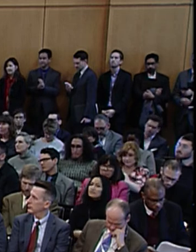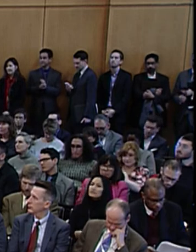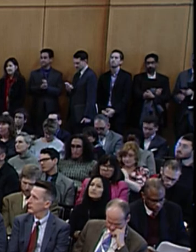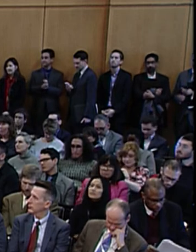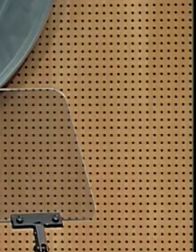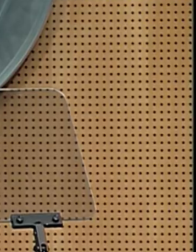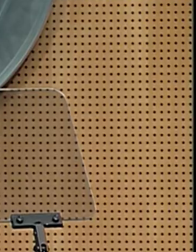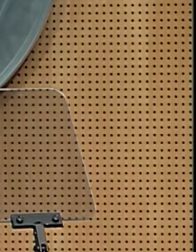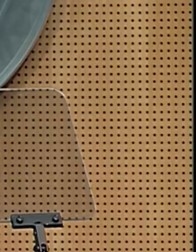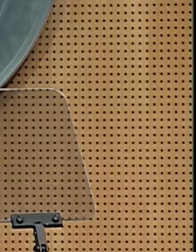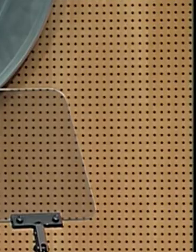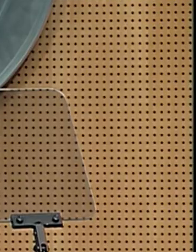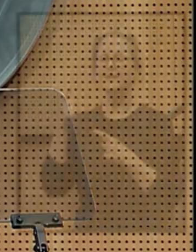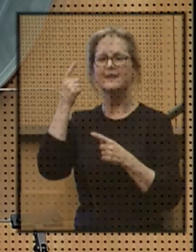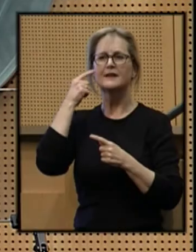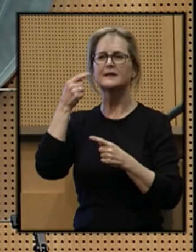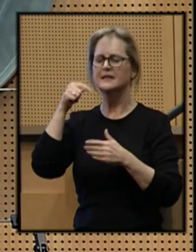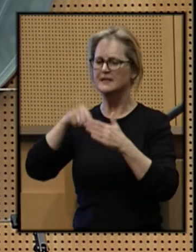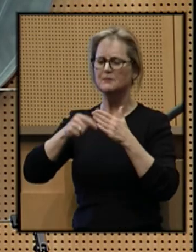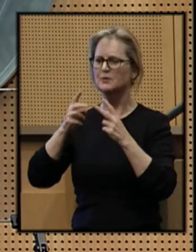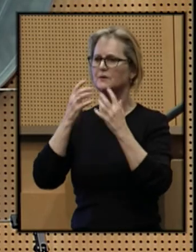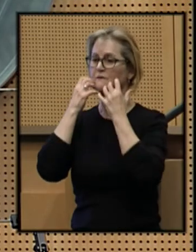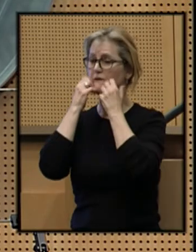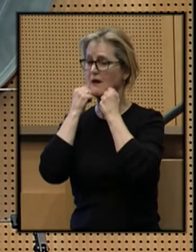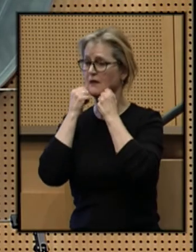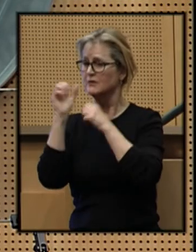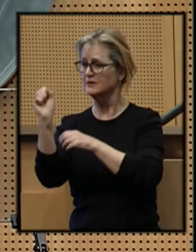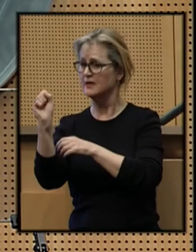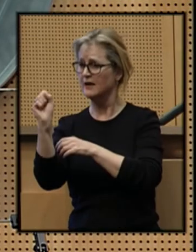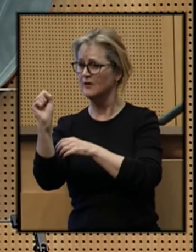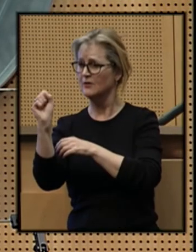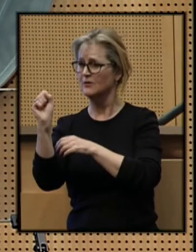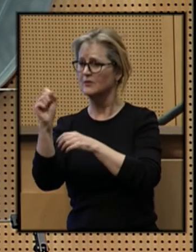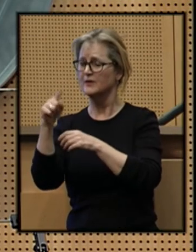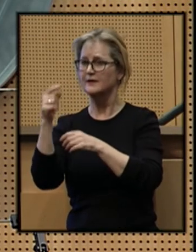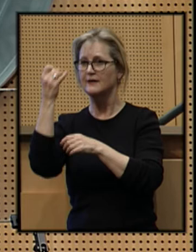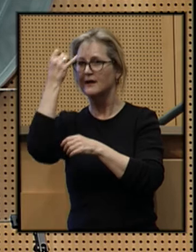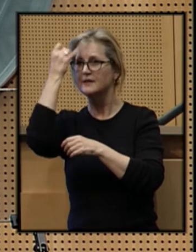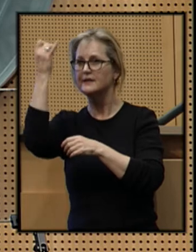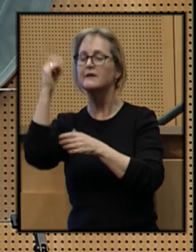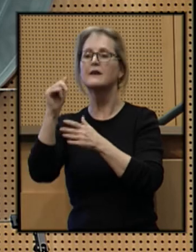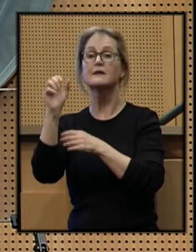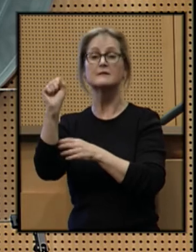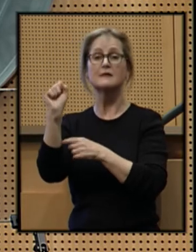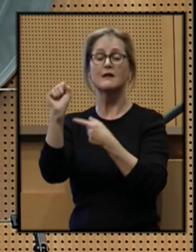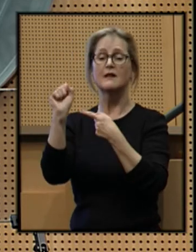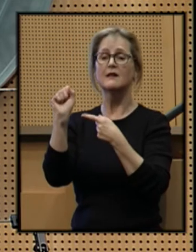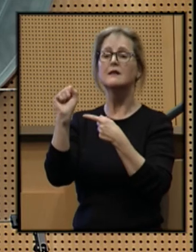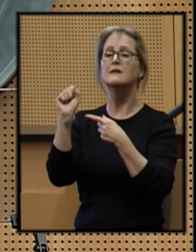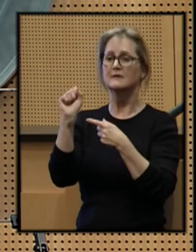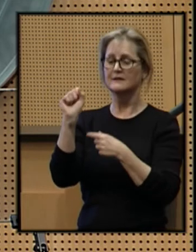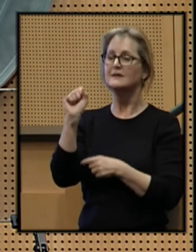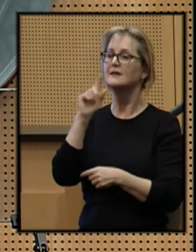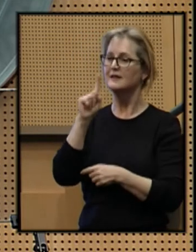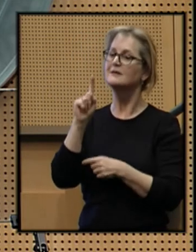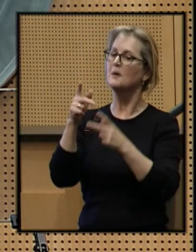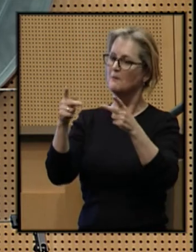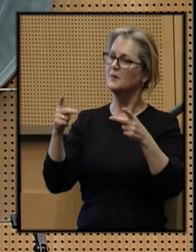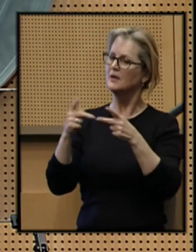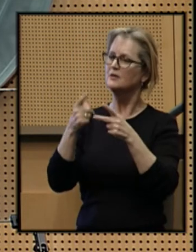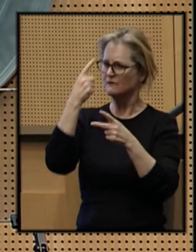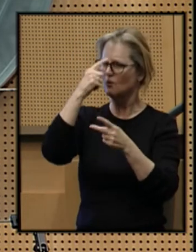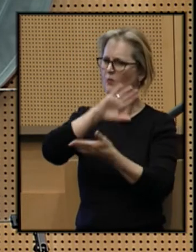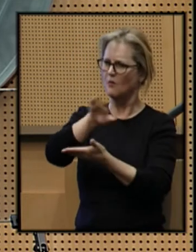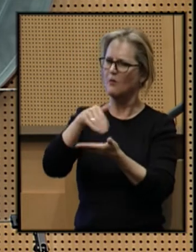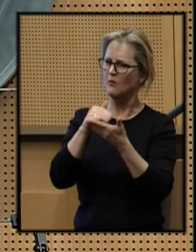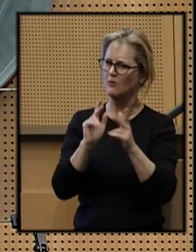I cannot think of a deeper value among Seattleites than the notion that Seattle is a place for all.